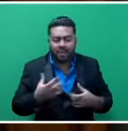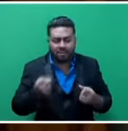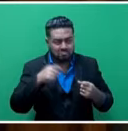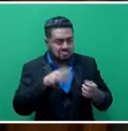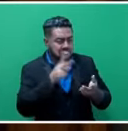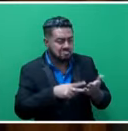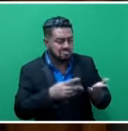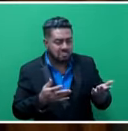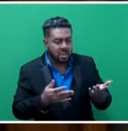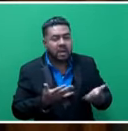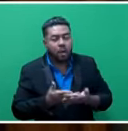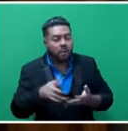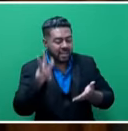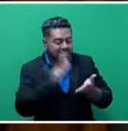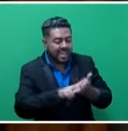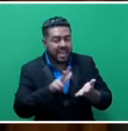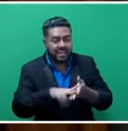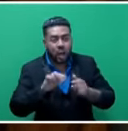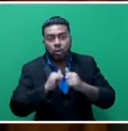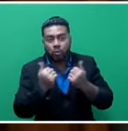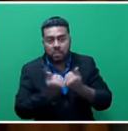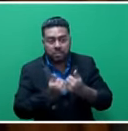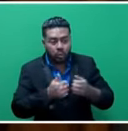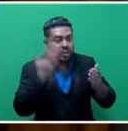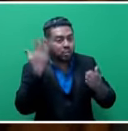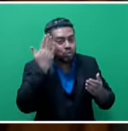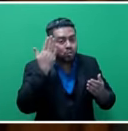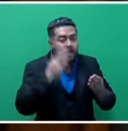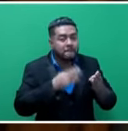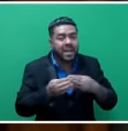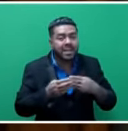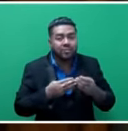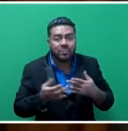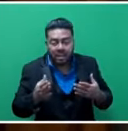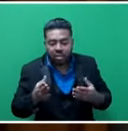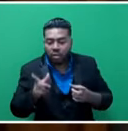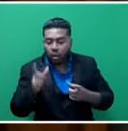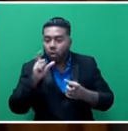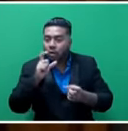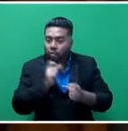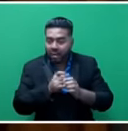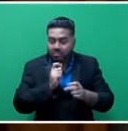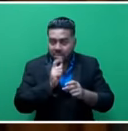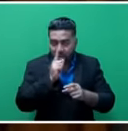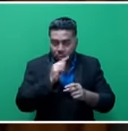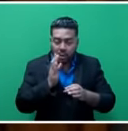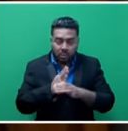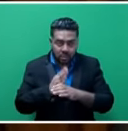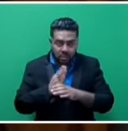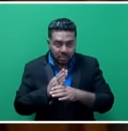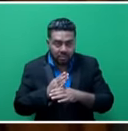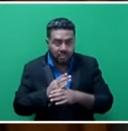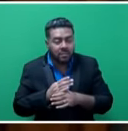Now we have signed agreement between the school management, the contractors and the Ministry or the CIU. We thoroughly